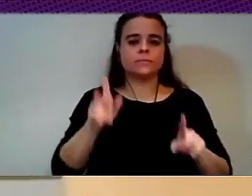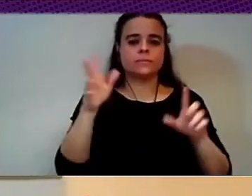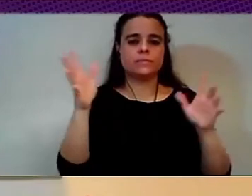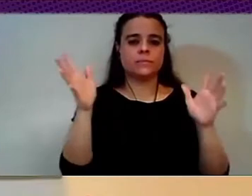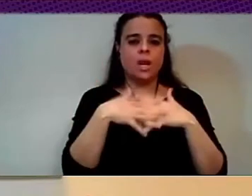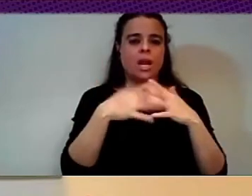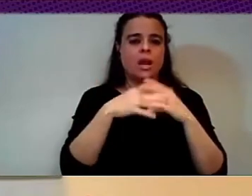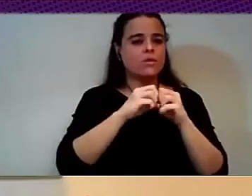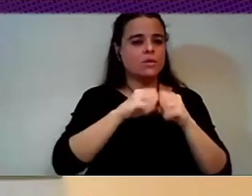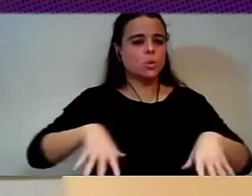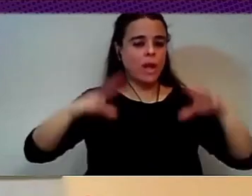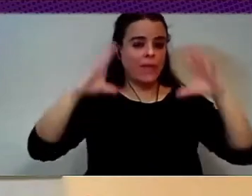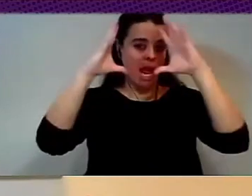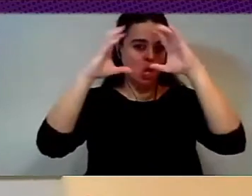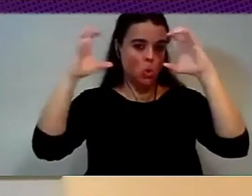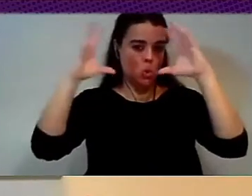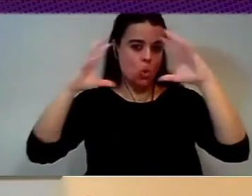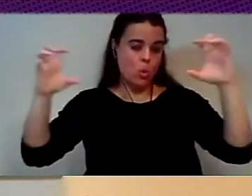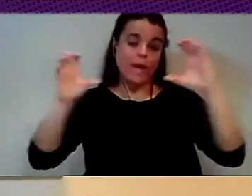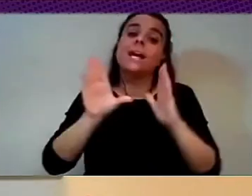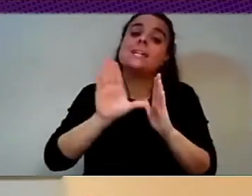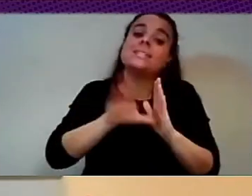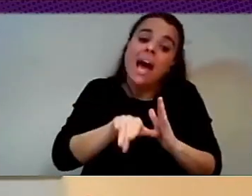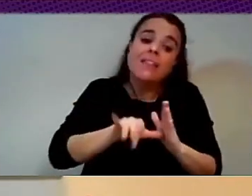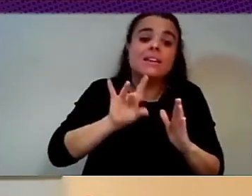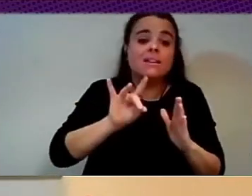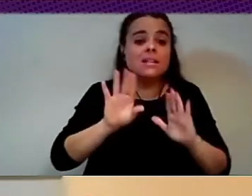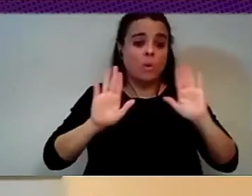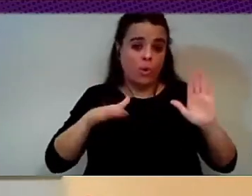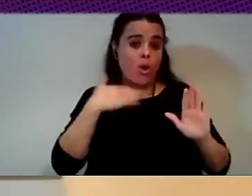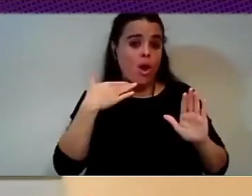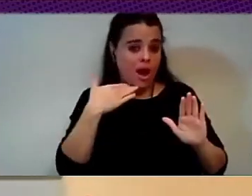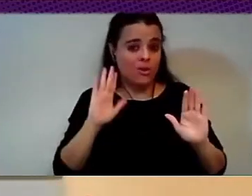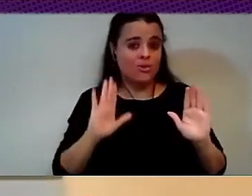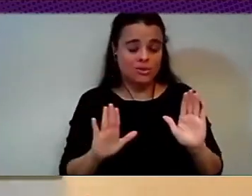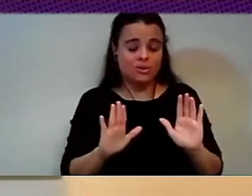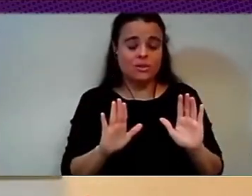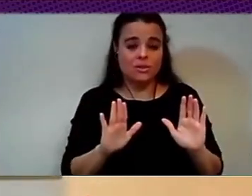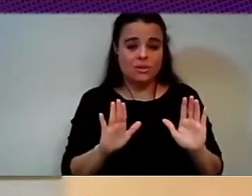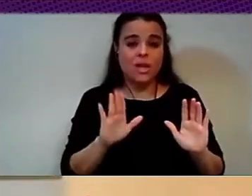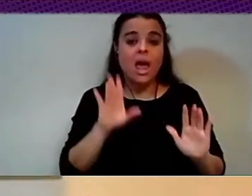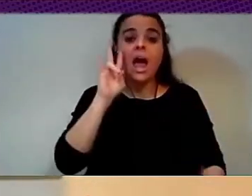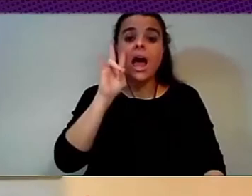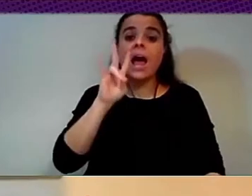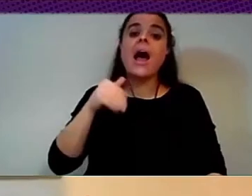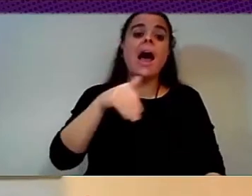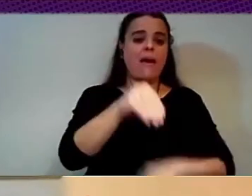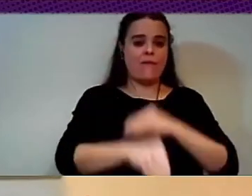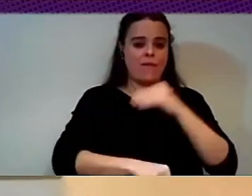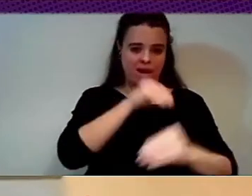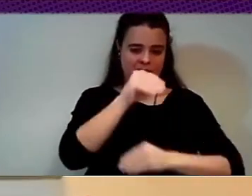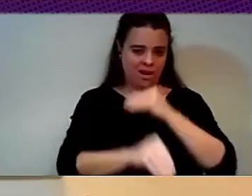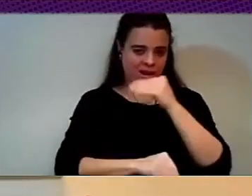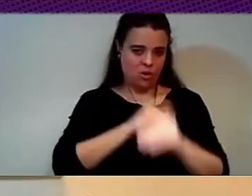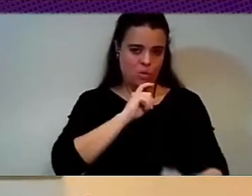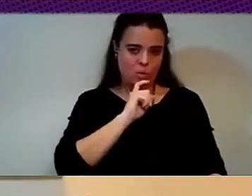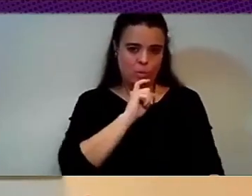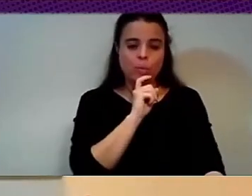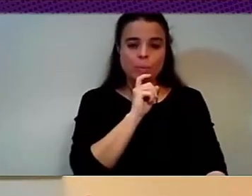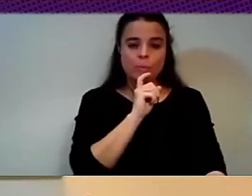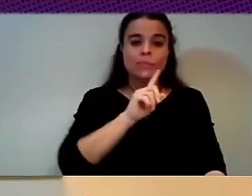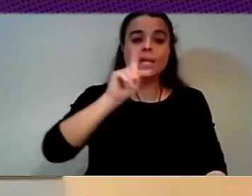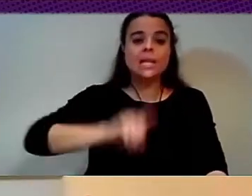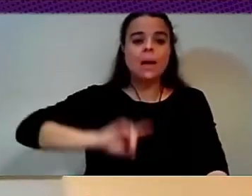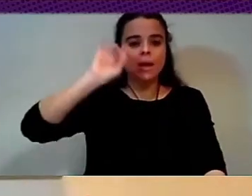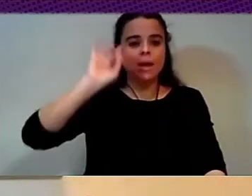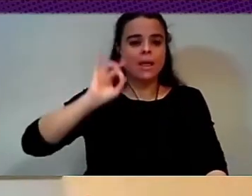anyways, I think let's see how this is going to be done. But the idea is also to create a golden standard for data security, data ethics,